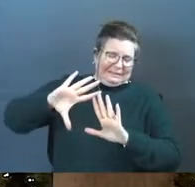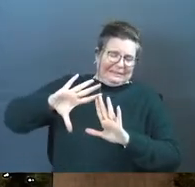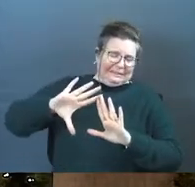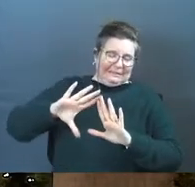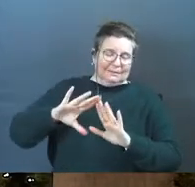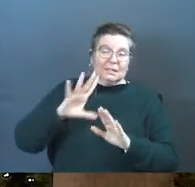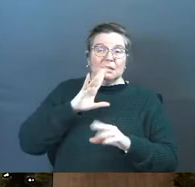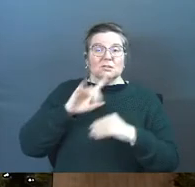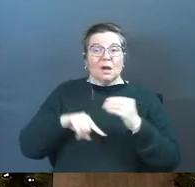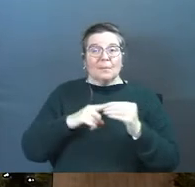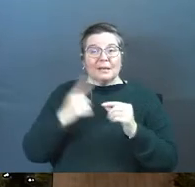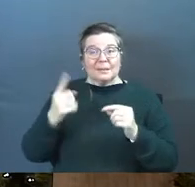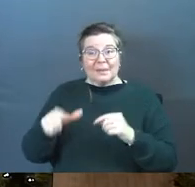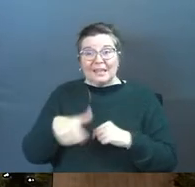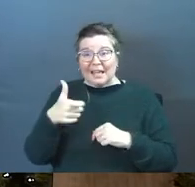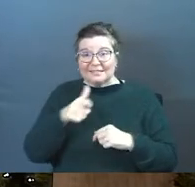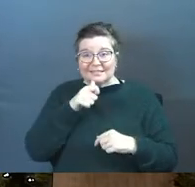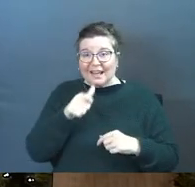he's